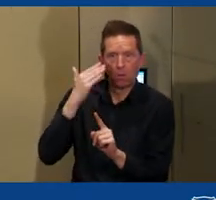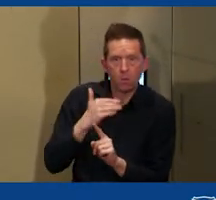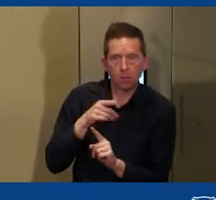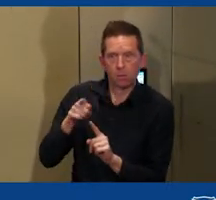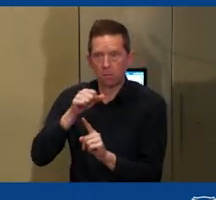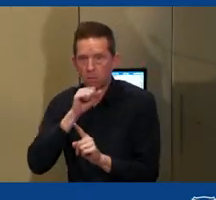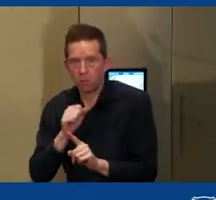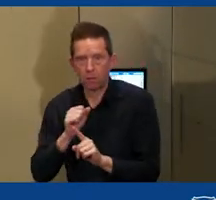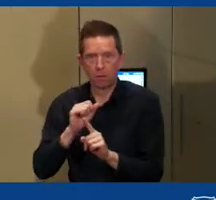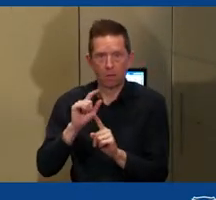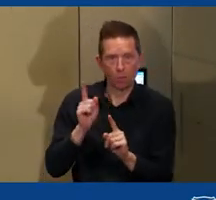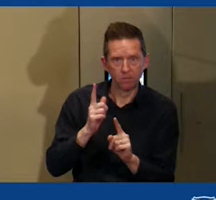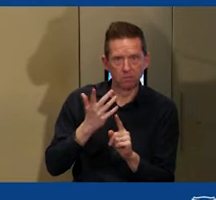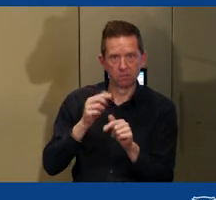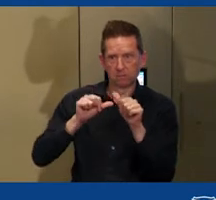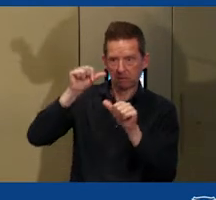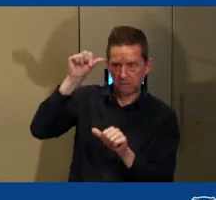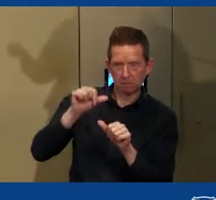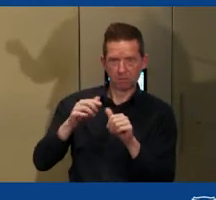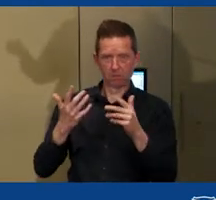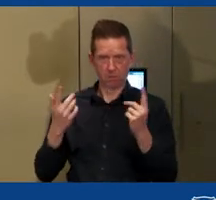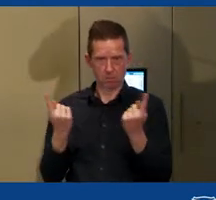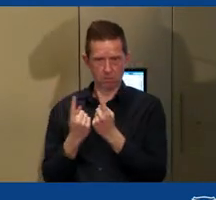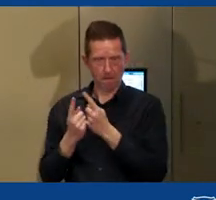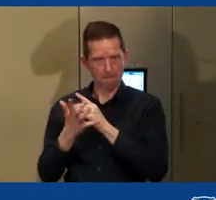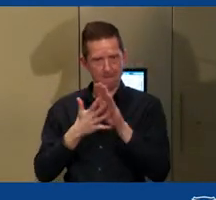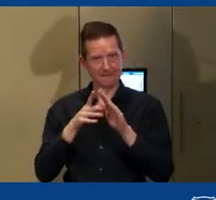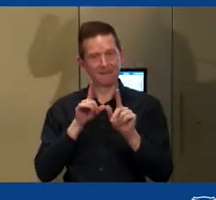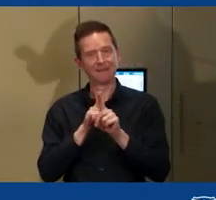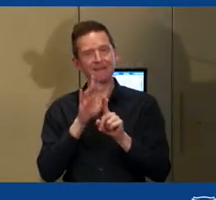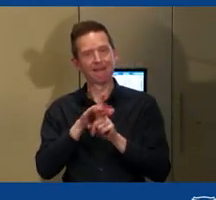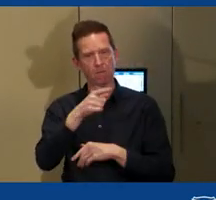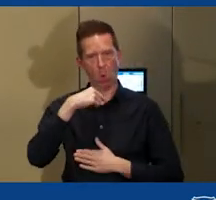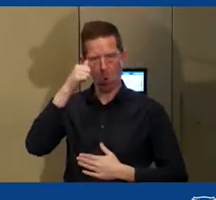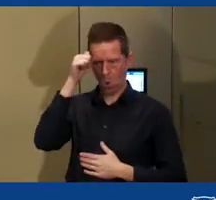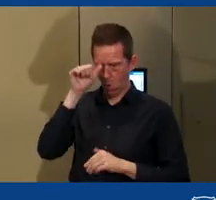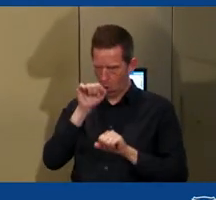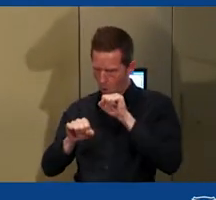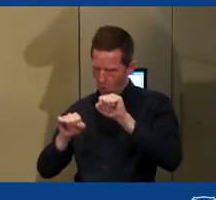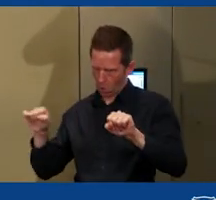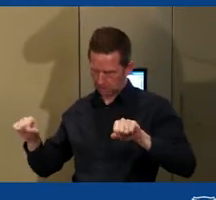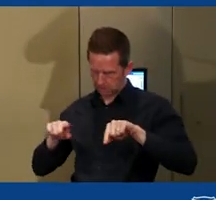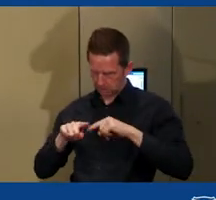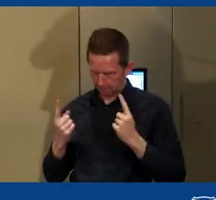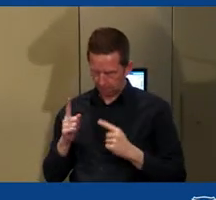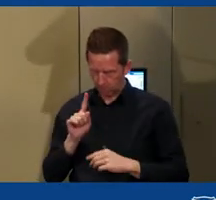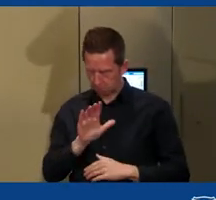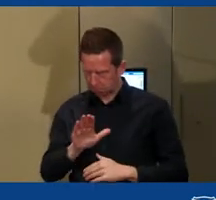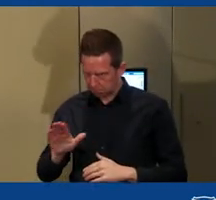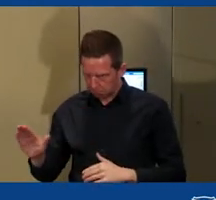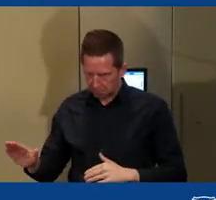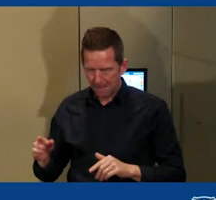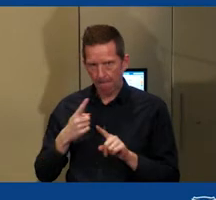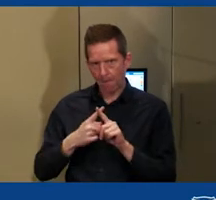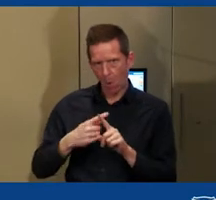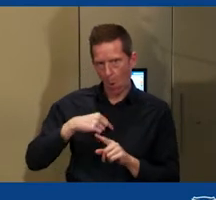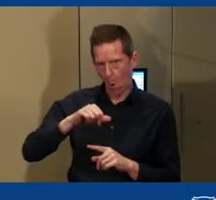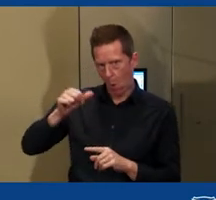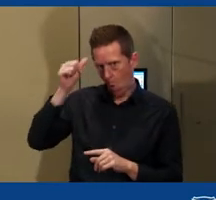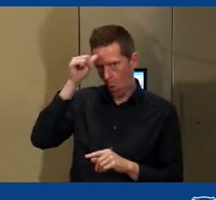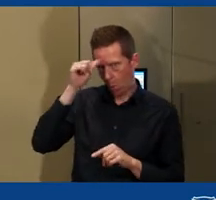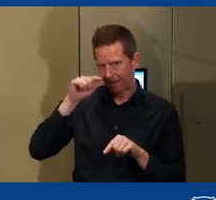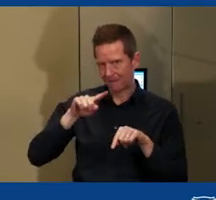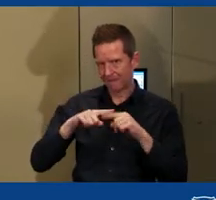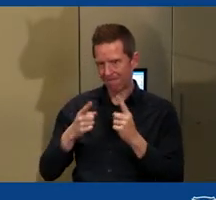and intricate knowledge of the species, how they differ from each other, but also how the different types of